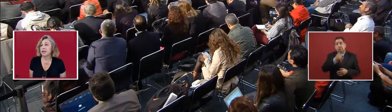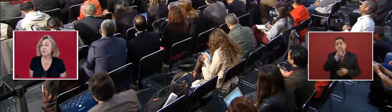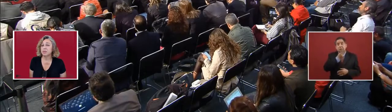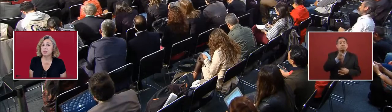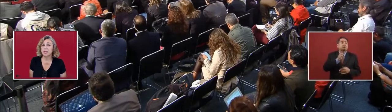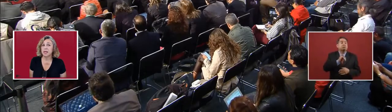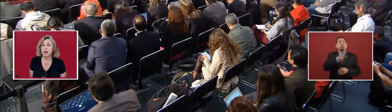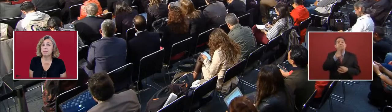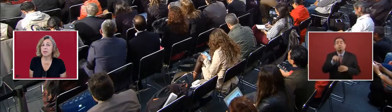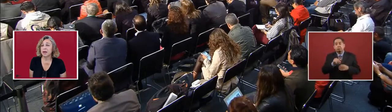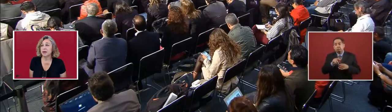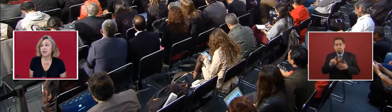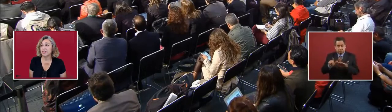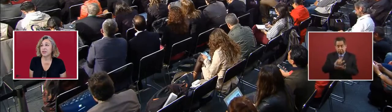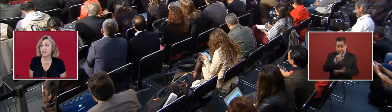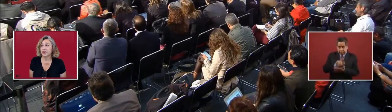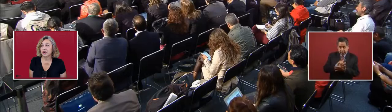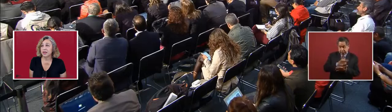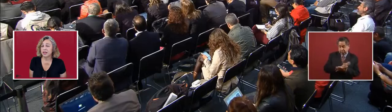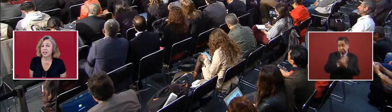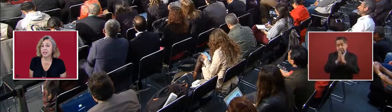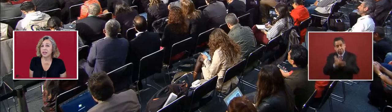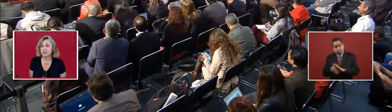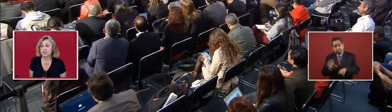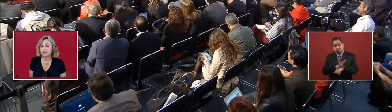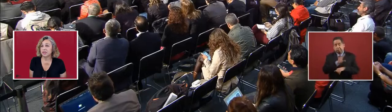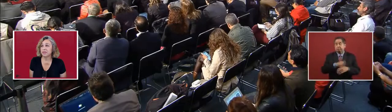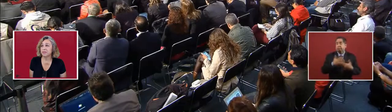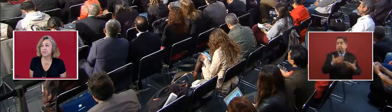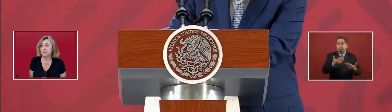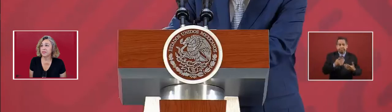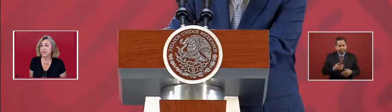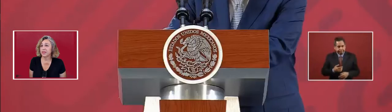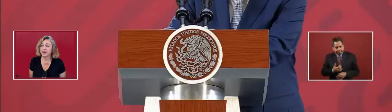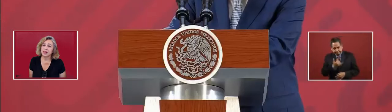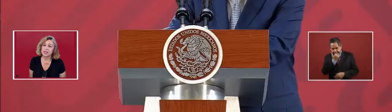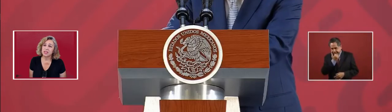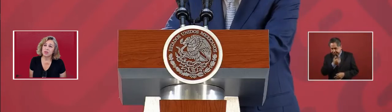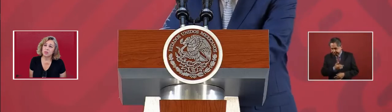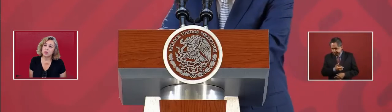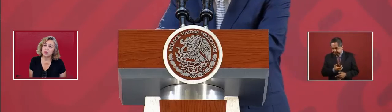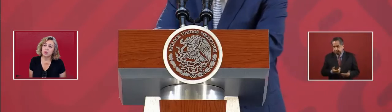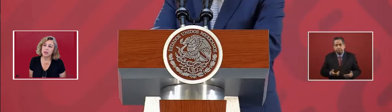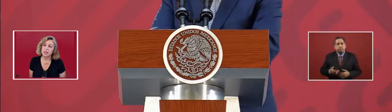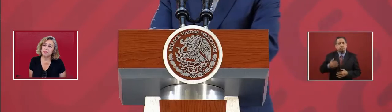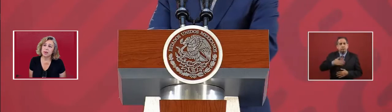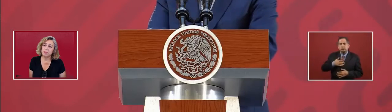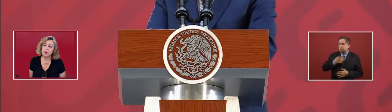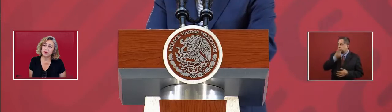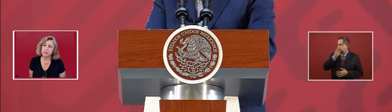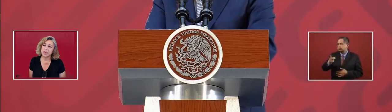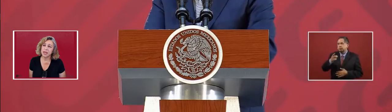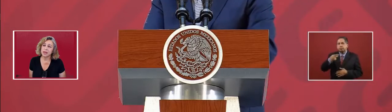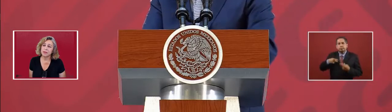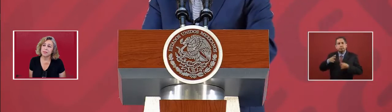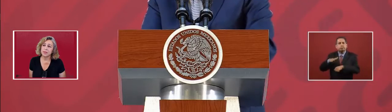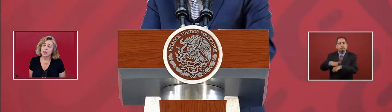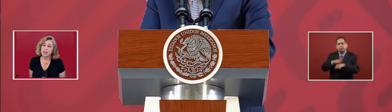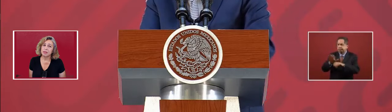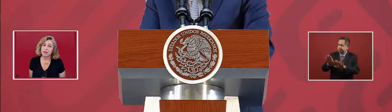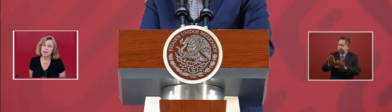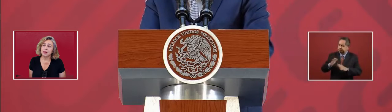And it would have been a lot better in the energy form. So what did the people say?